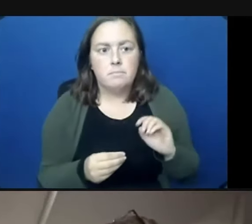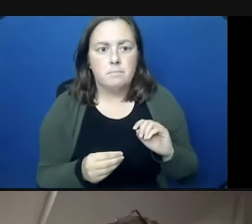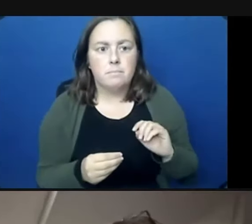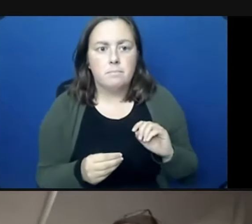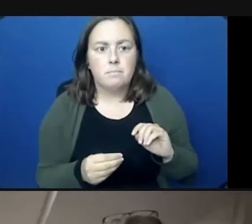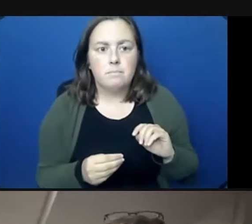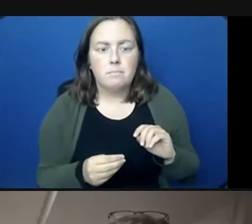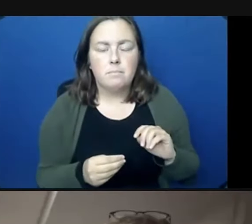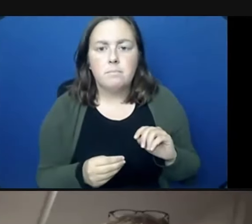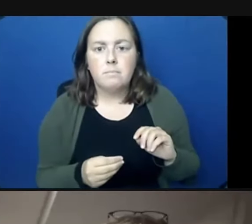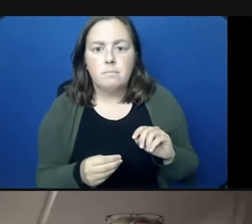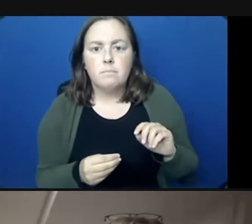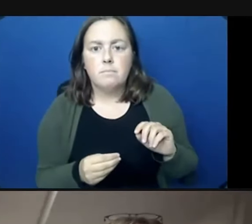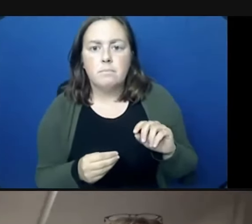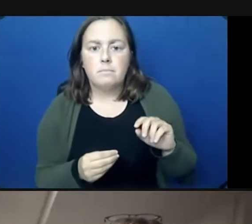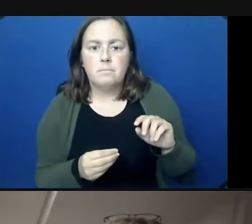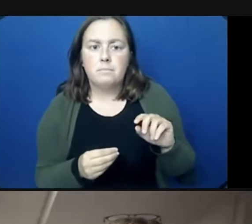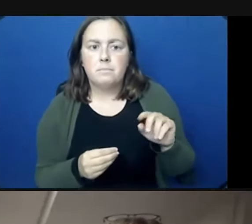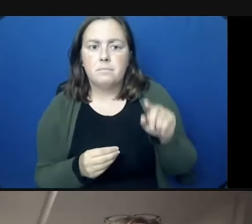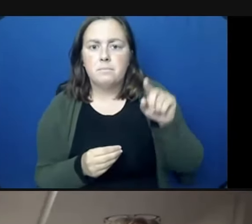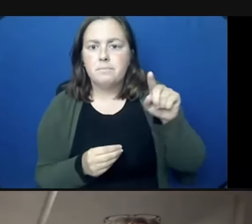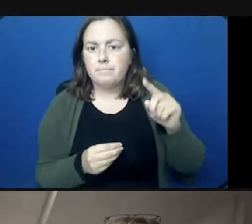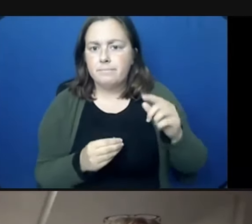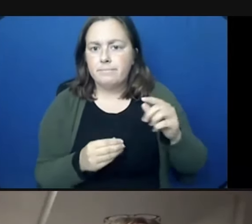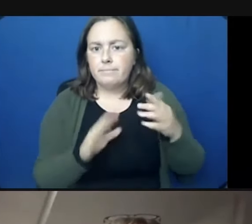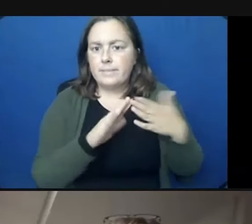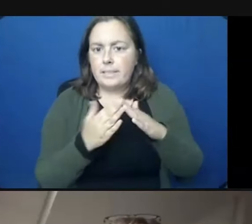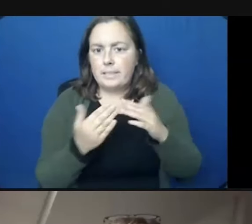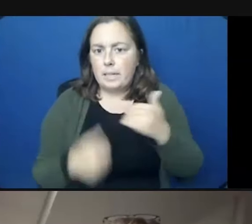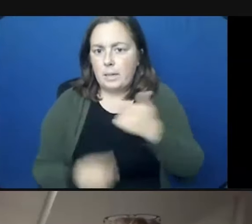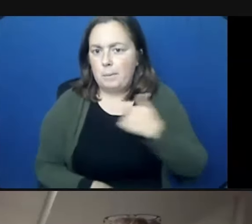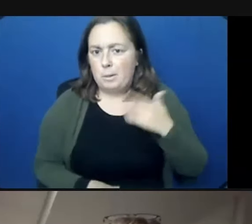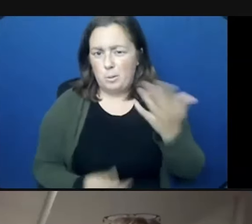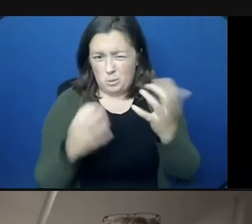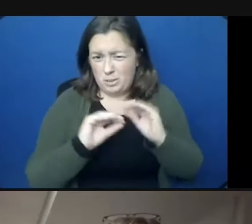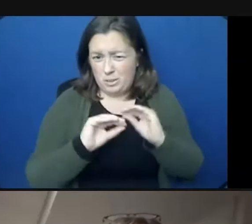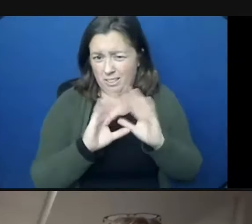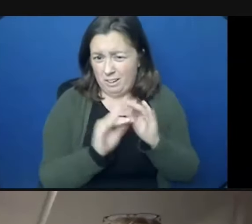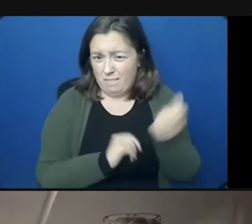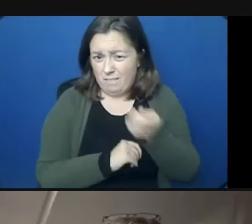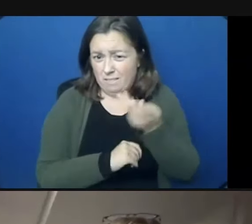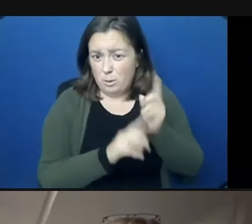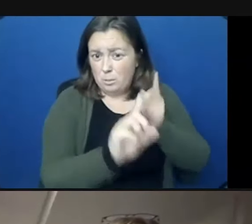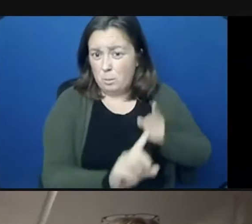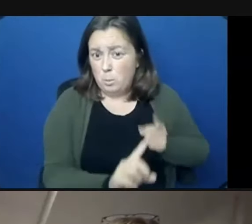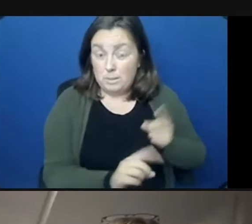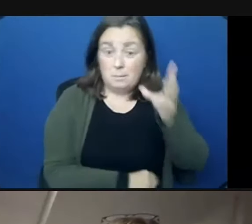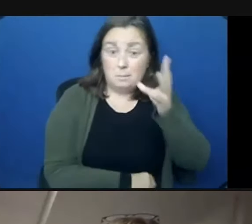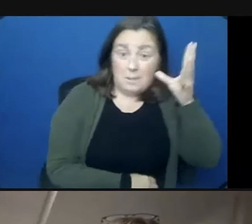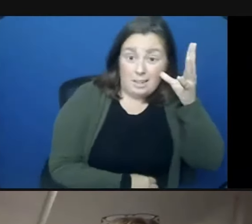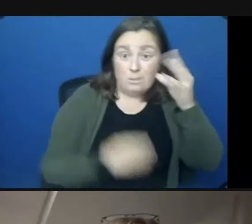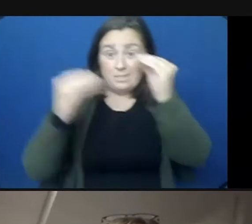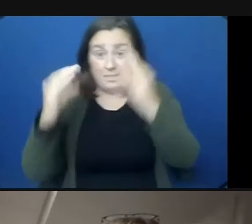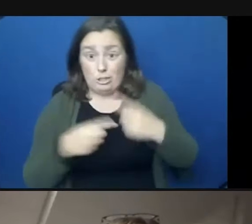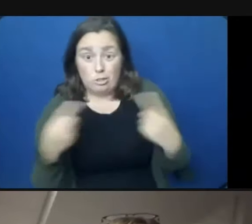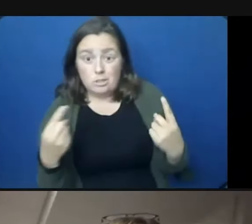Nick Scheldt reporting on Postal Street in London. I just want to kind of clarify a few points here. Not in the decision of parents against teachers, decision